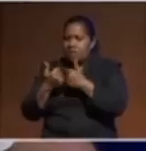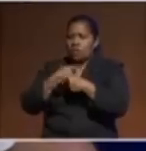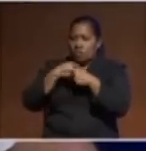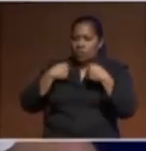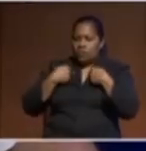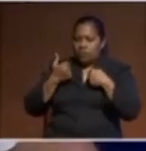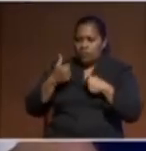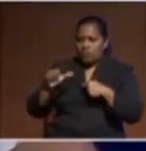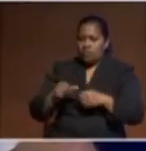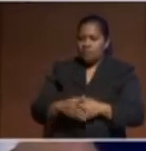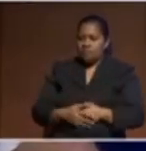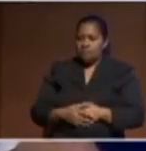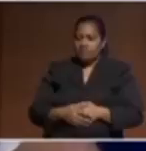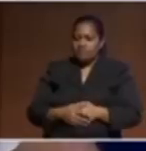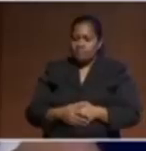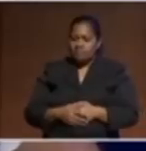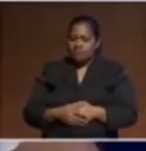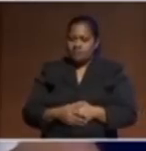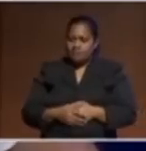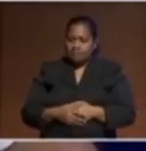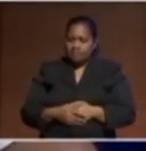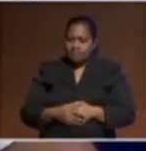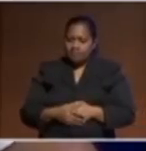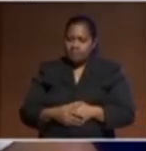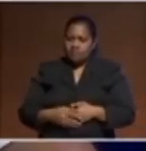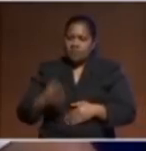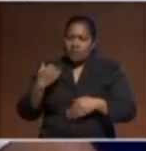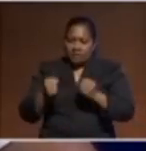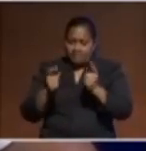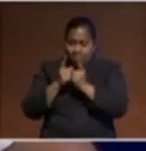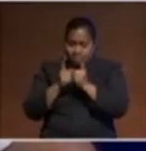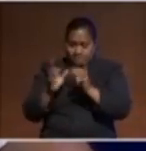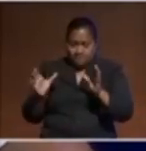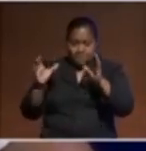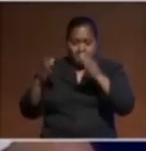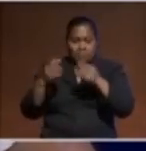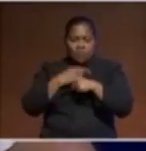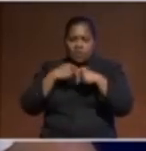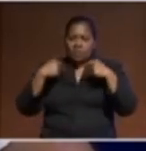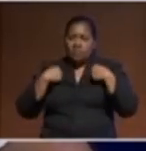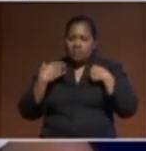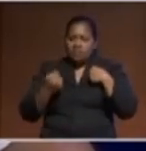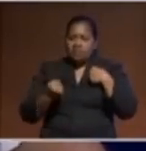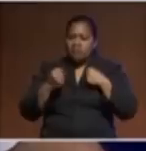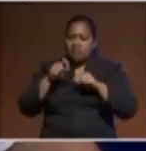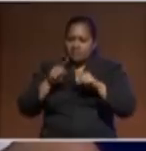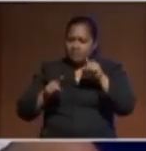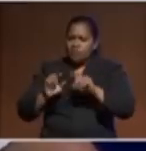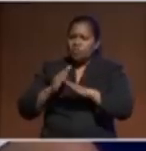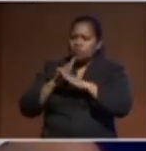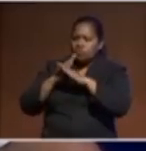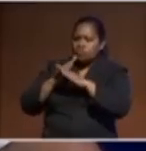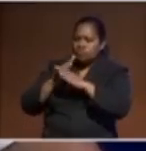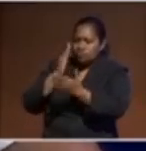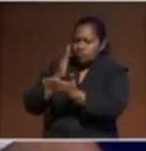Convention on Biodiversity as a basis to stop the nuclear testing by the French